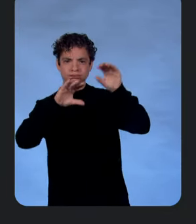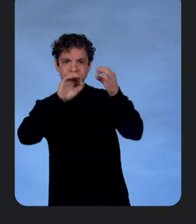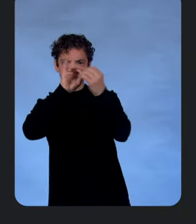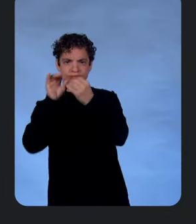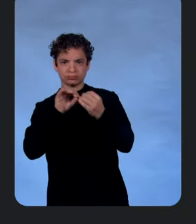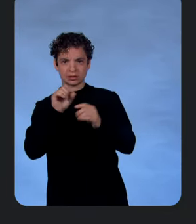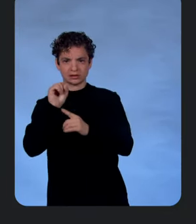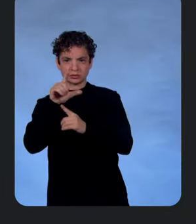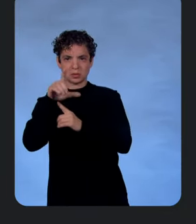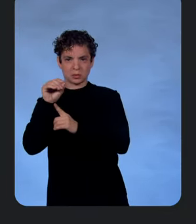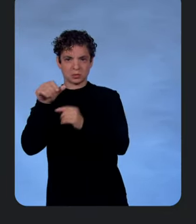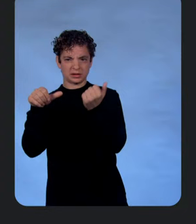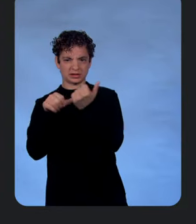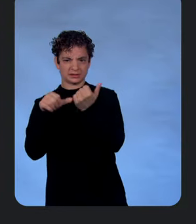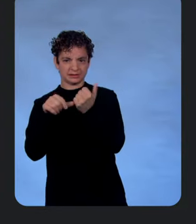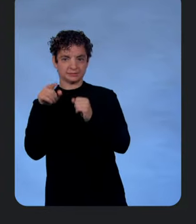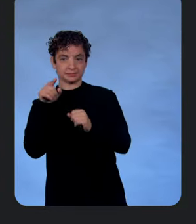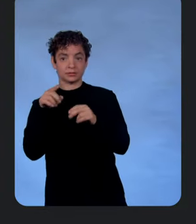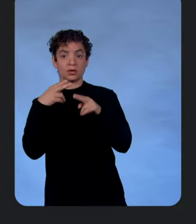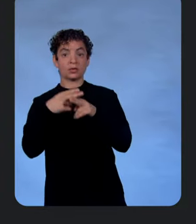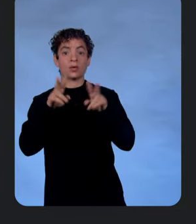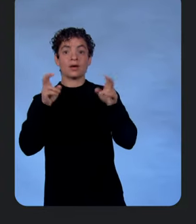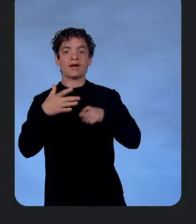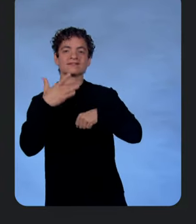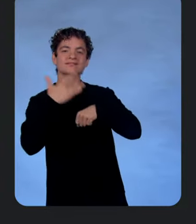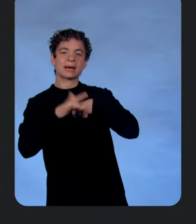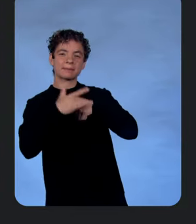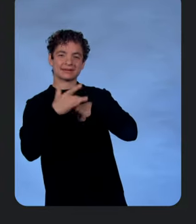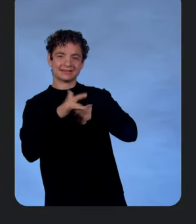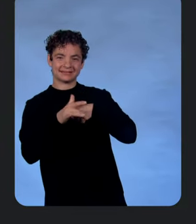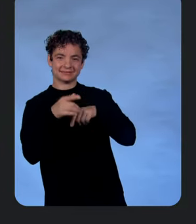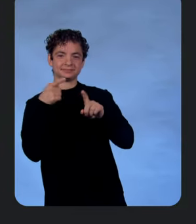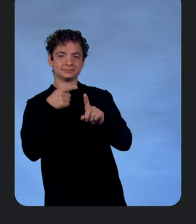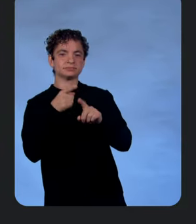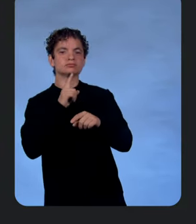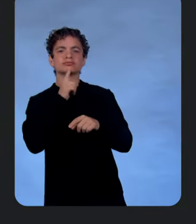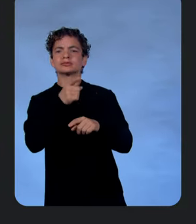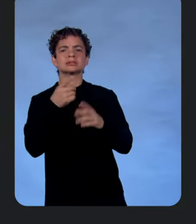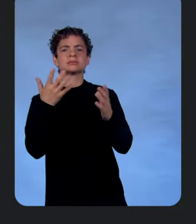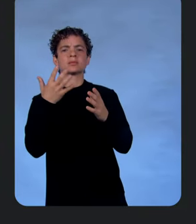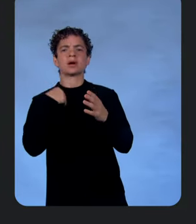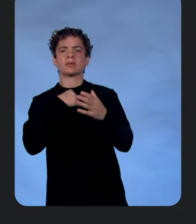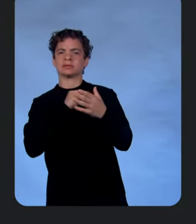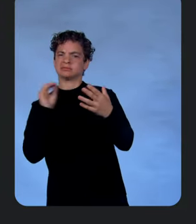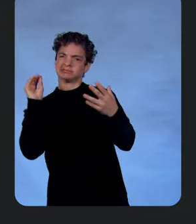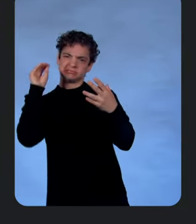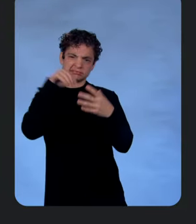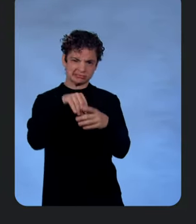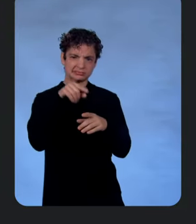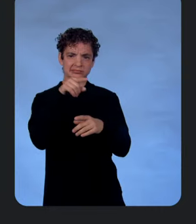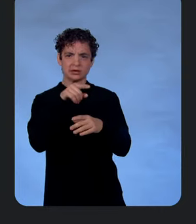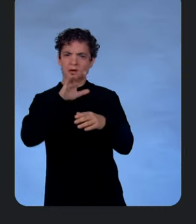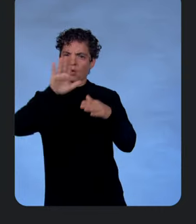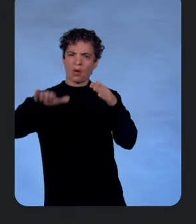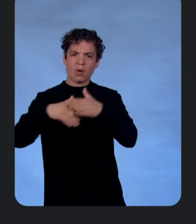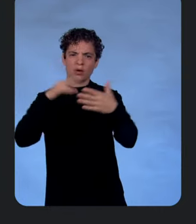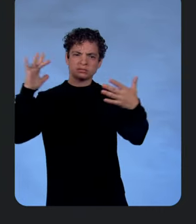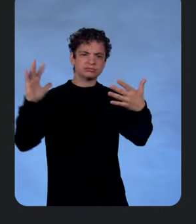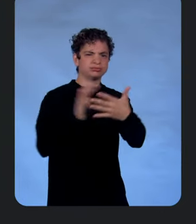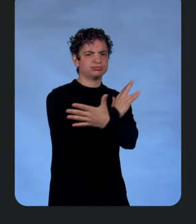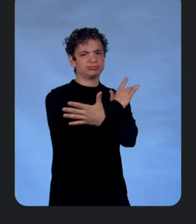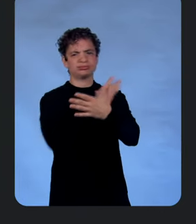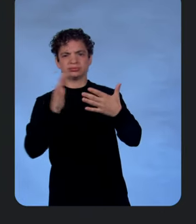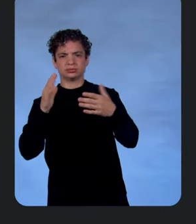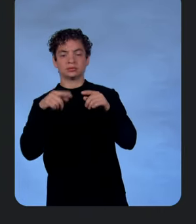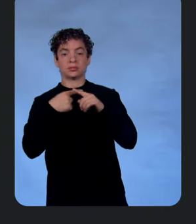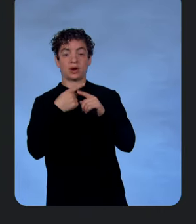assistant. It's called availability. And this particular SLO is one where we've instrumented the entire operation, all the